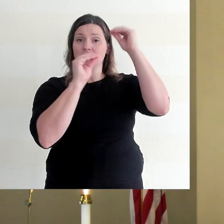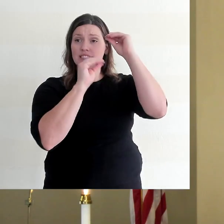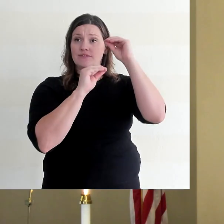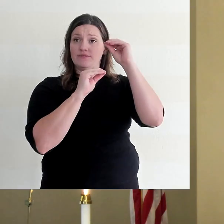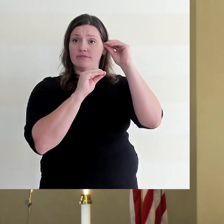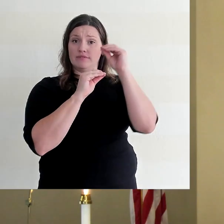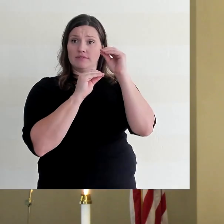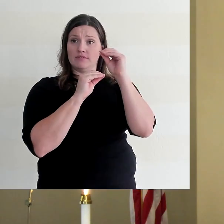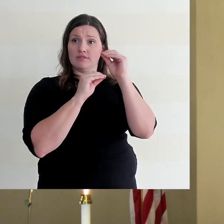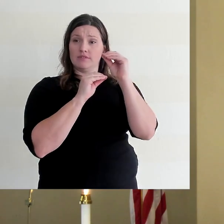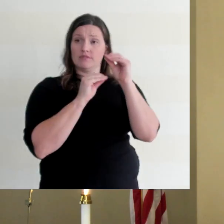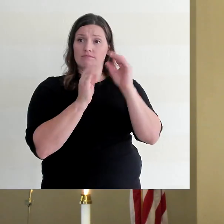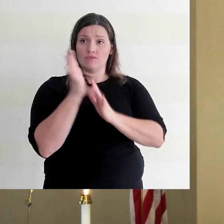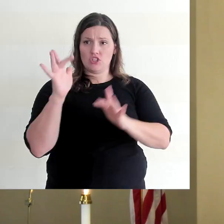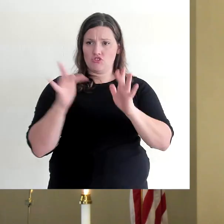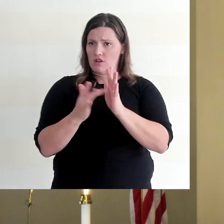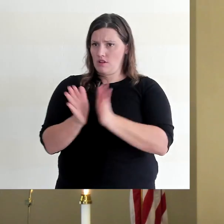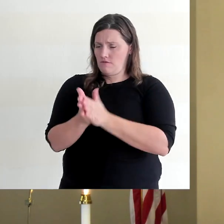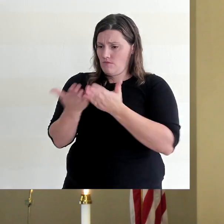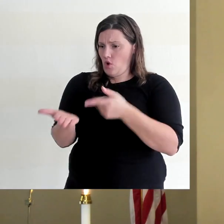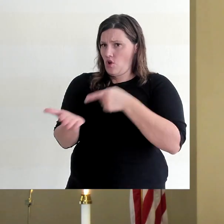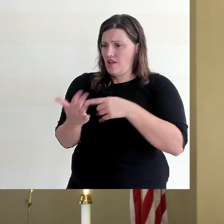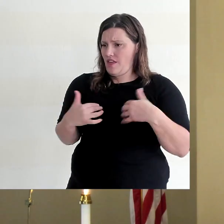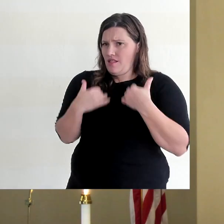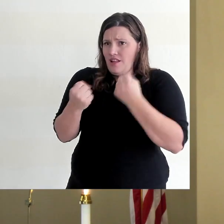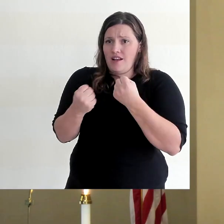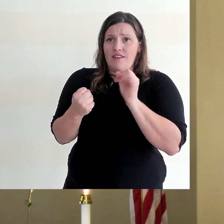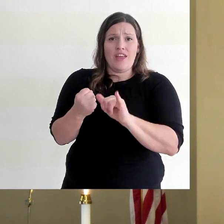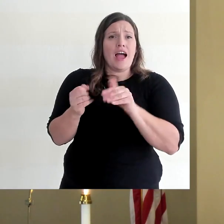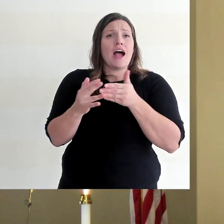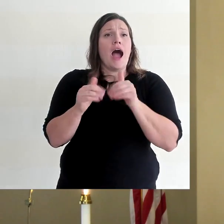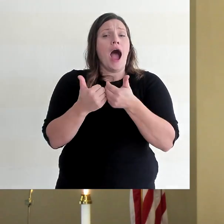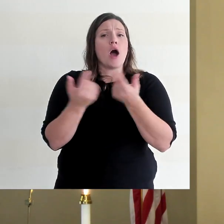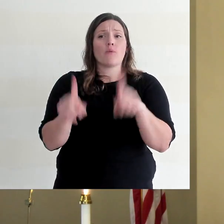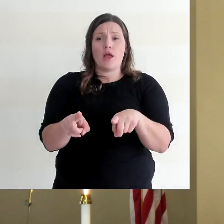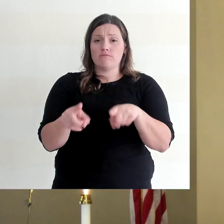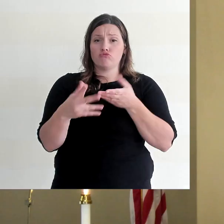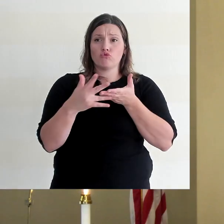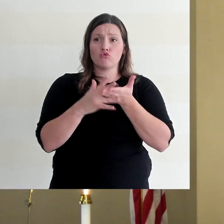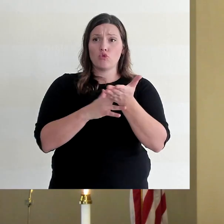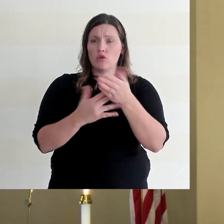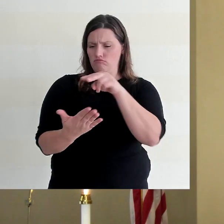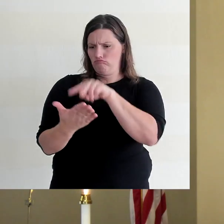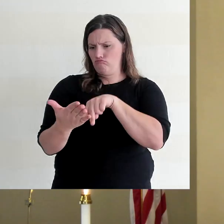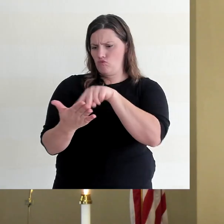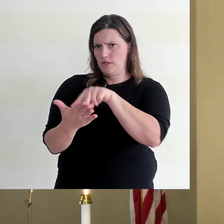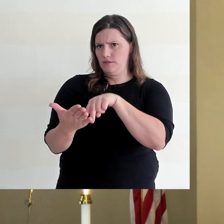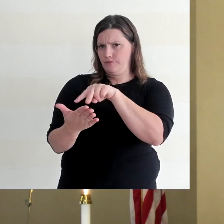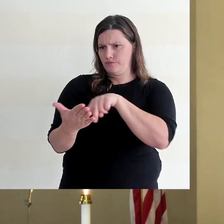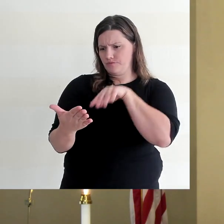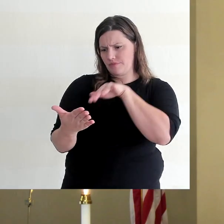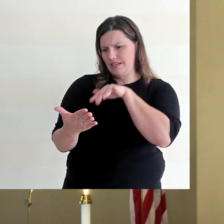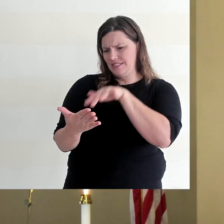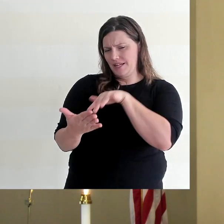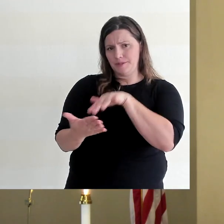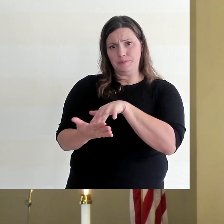and doctrinally sound. And the only way that happens is through Holy Scripture, by the